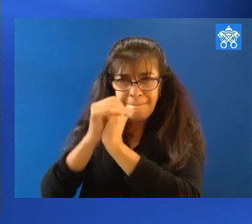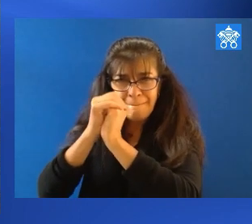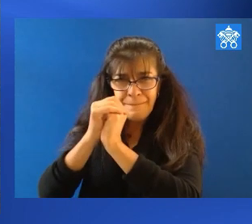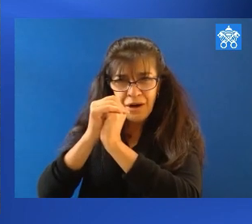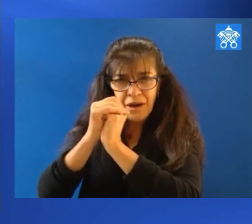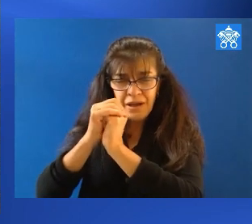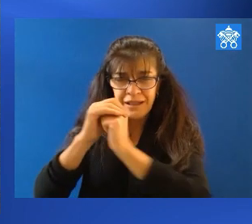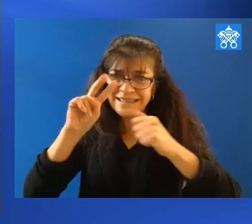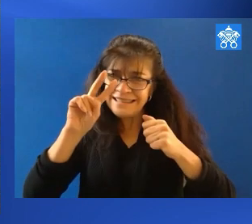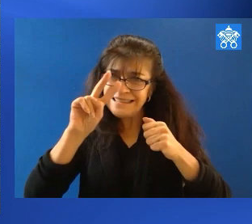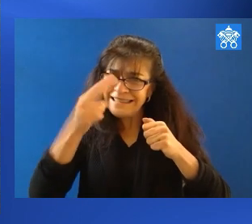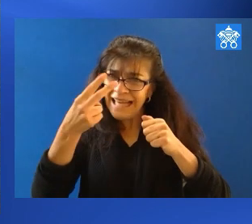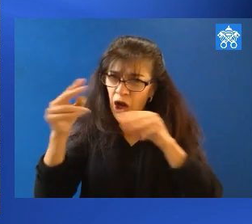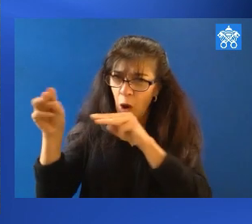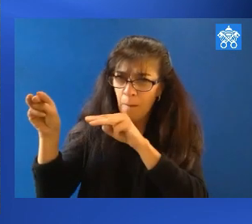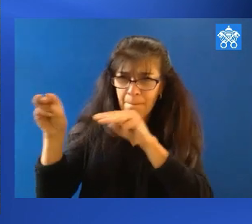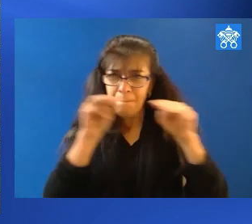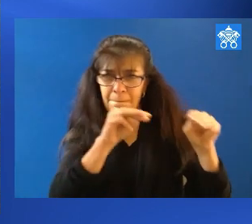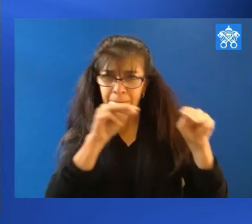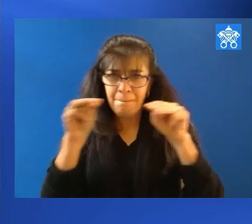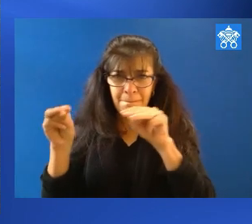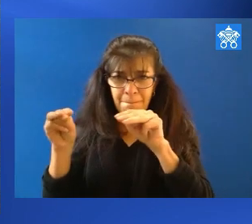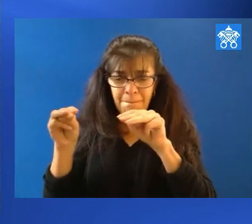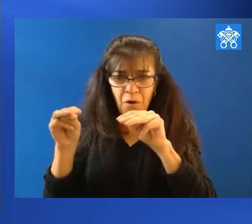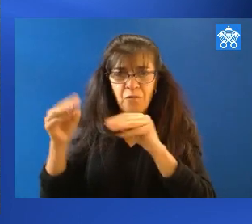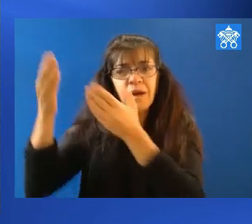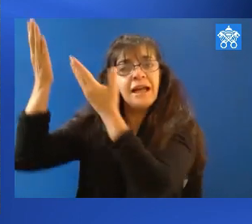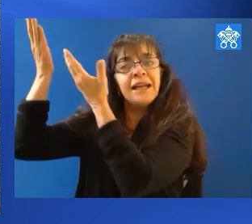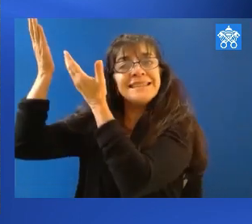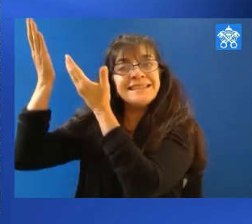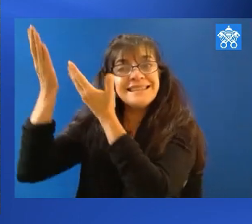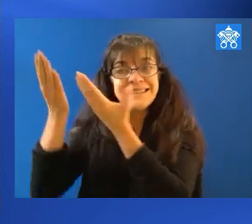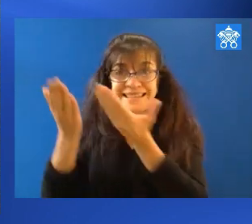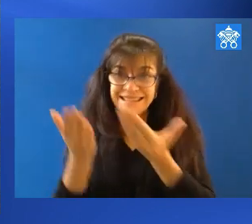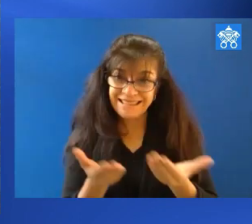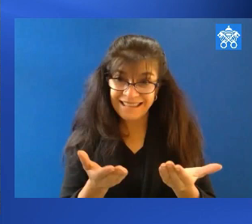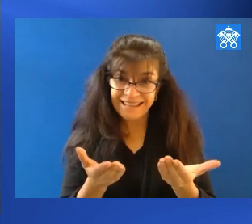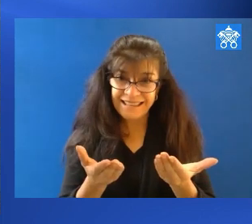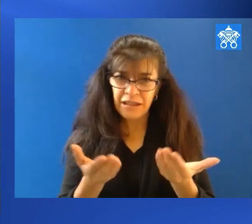to God, a second movement is necessary, to descend.